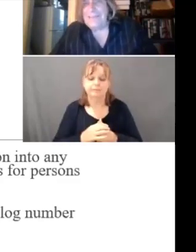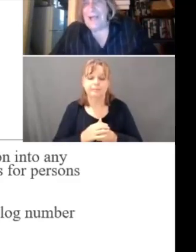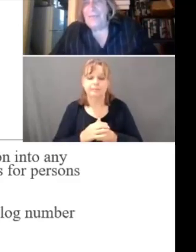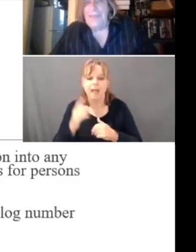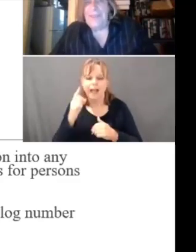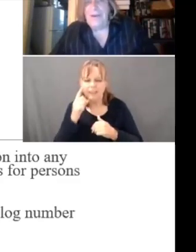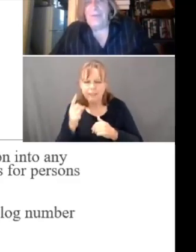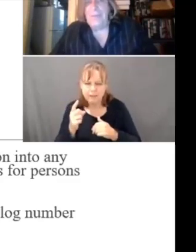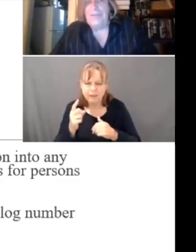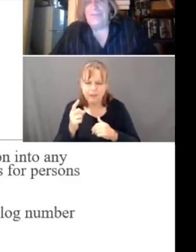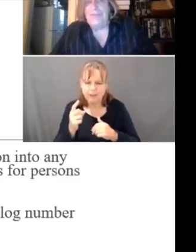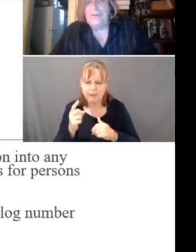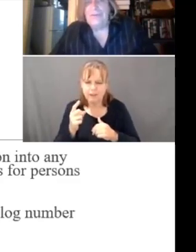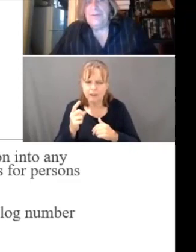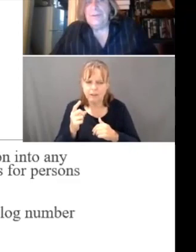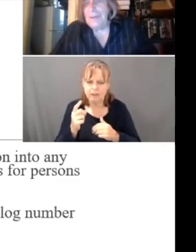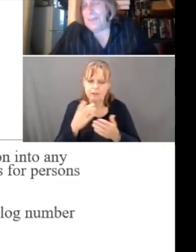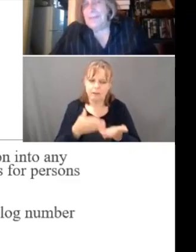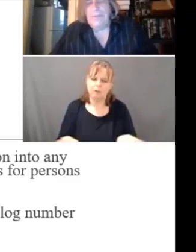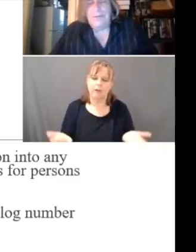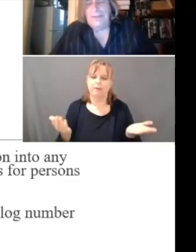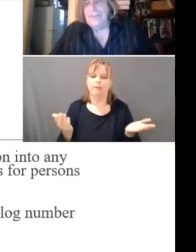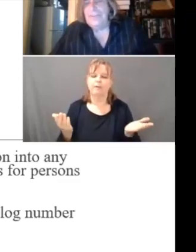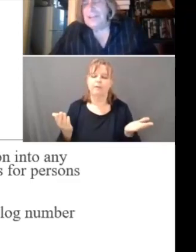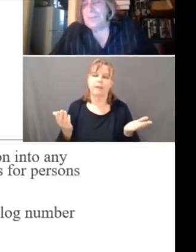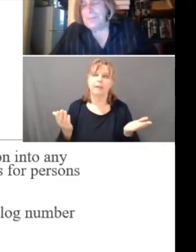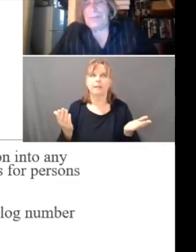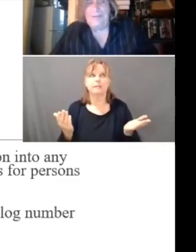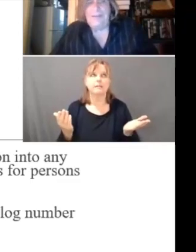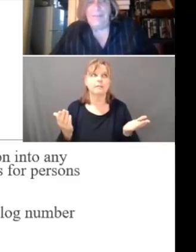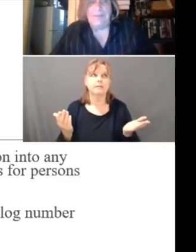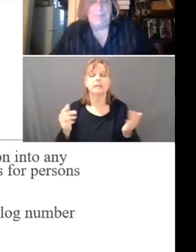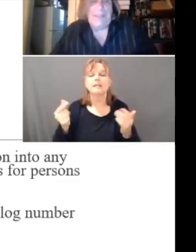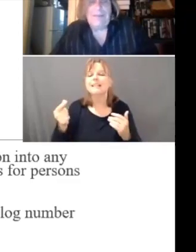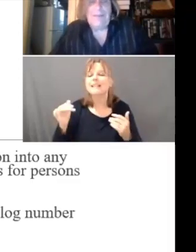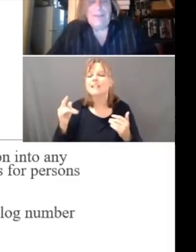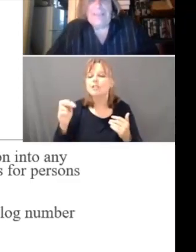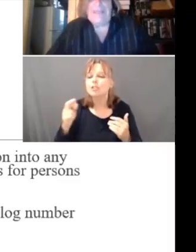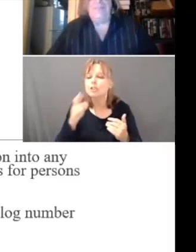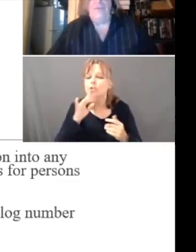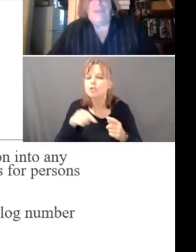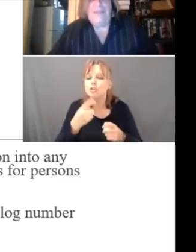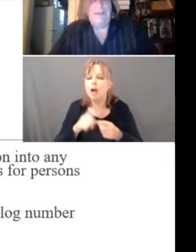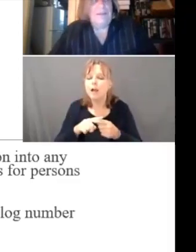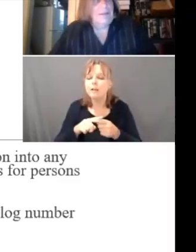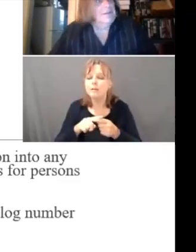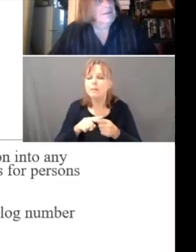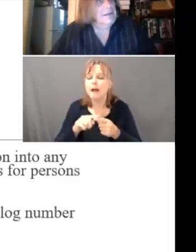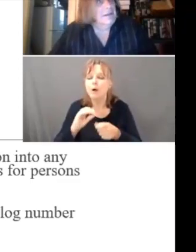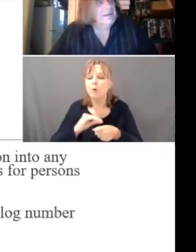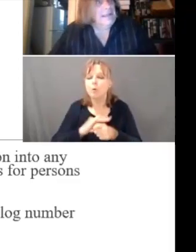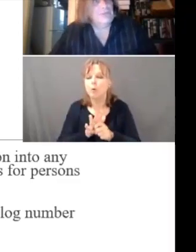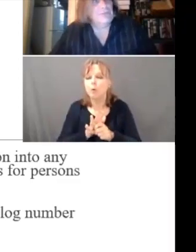there are things out there which, again, Ginger talked about the pandemic. The pandemic may have created